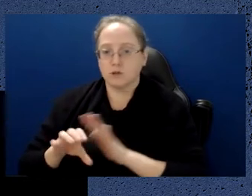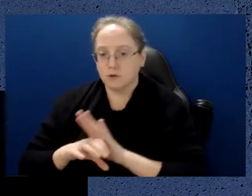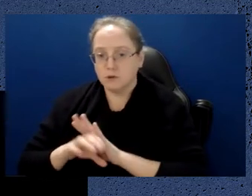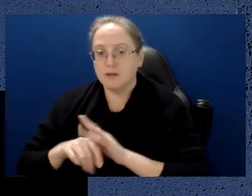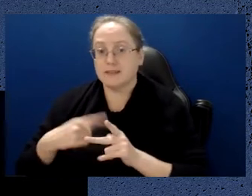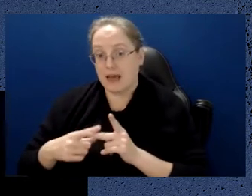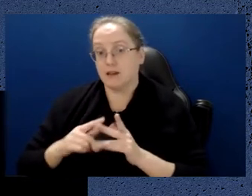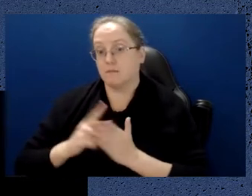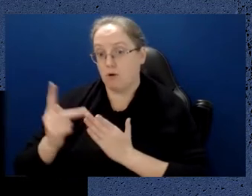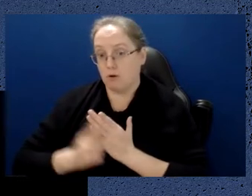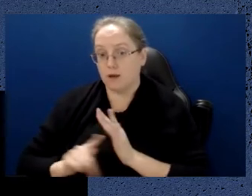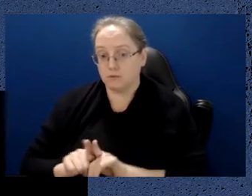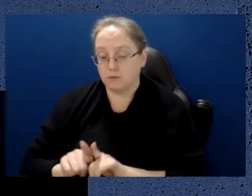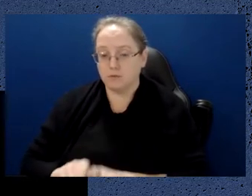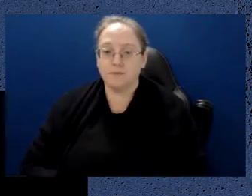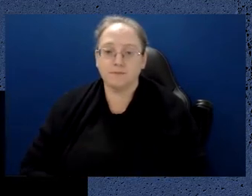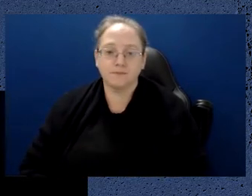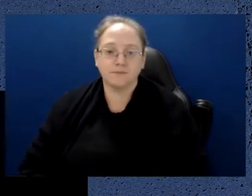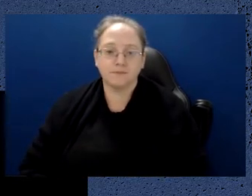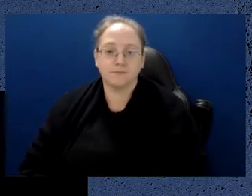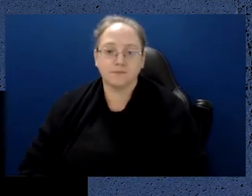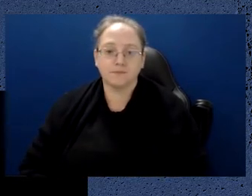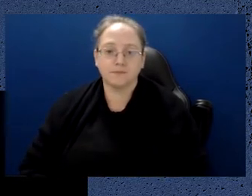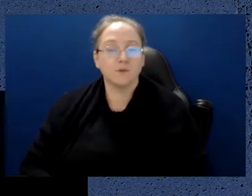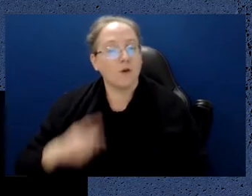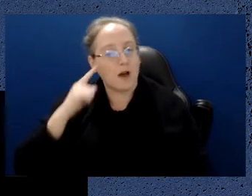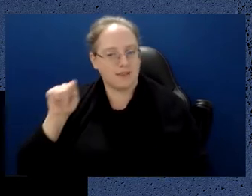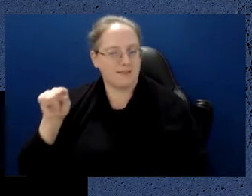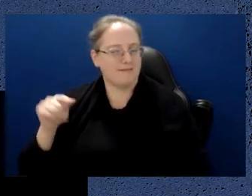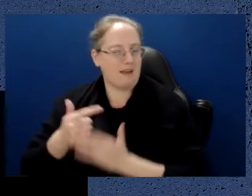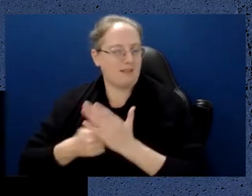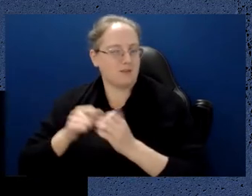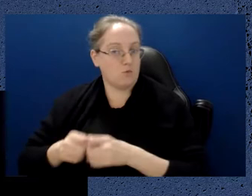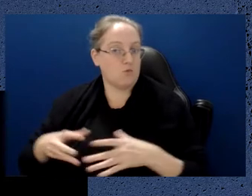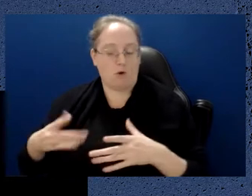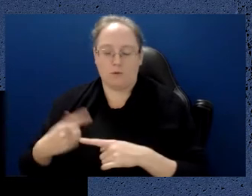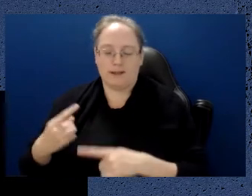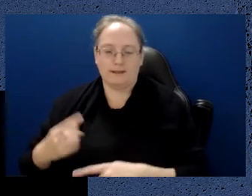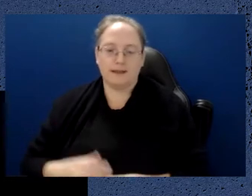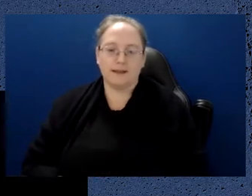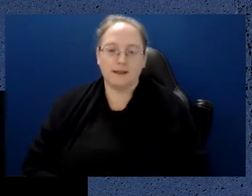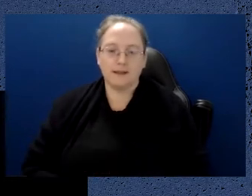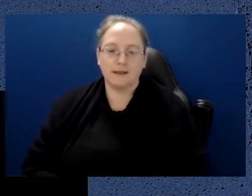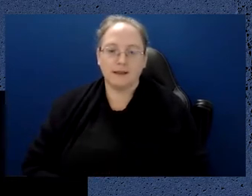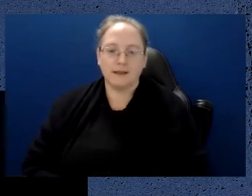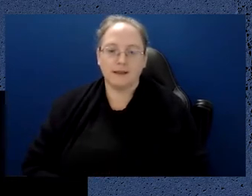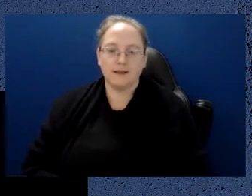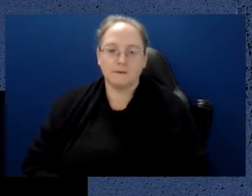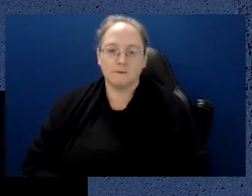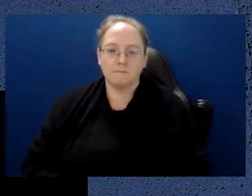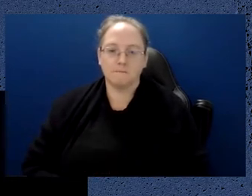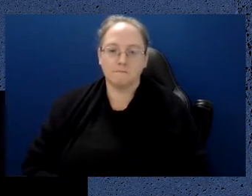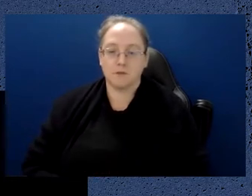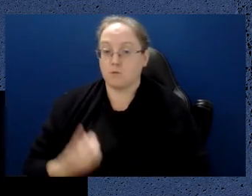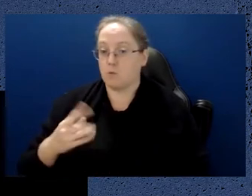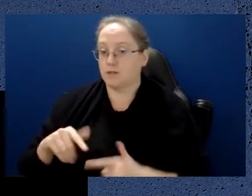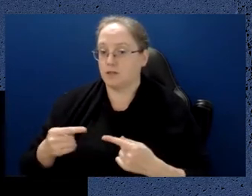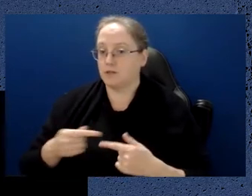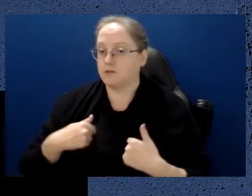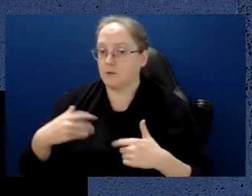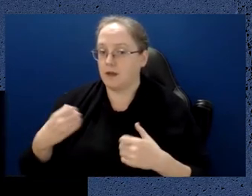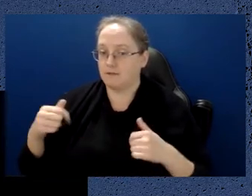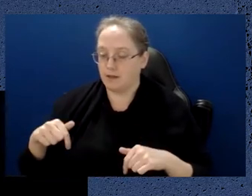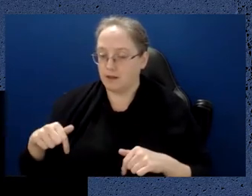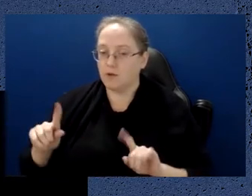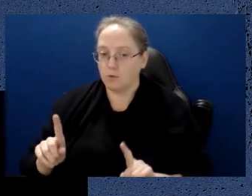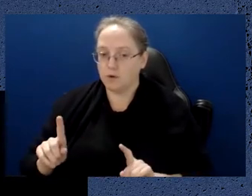So it's a very exciting time and I expect that list to grow very rapidly. And I think that's one of the challenges we have in Australia is to